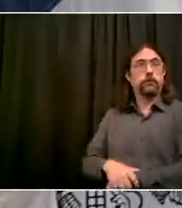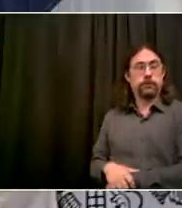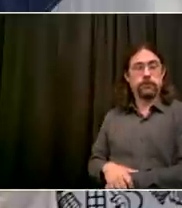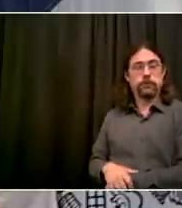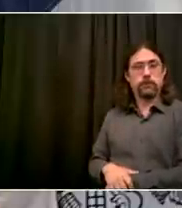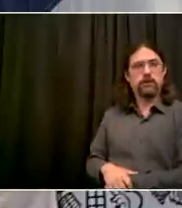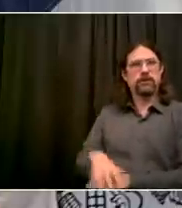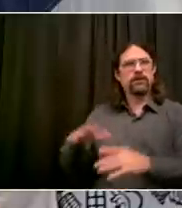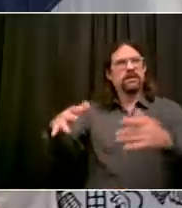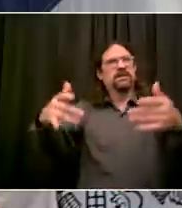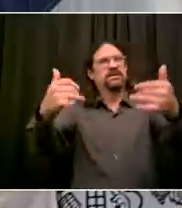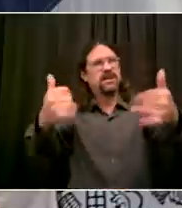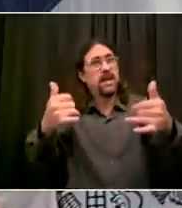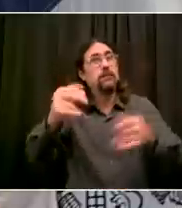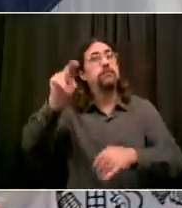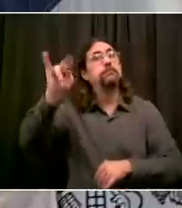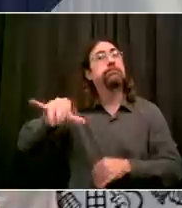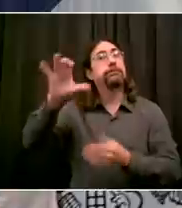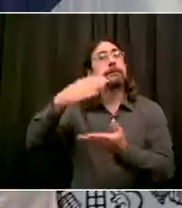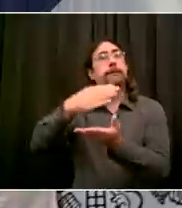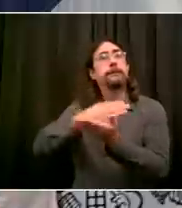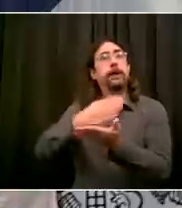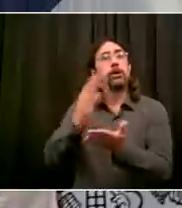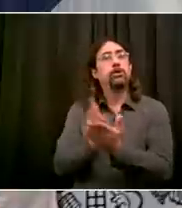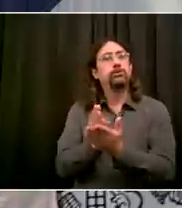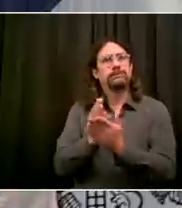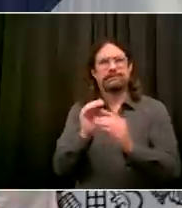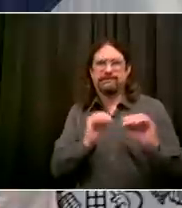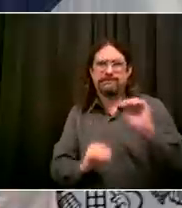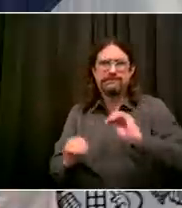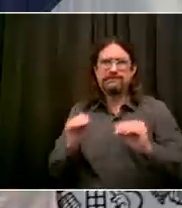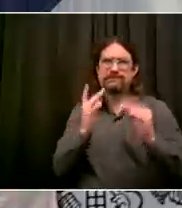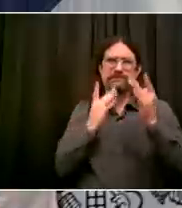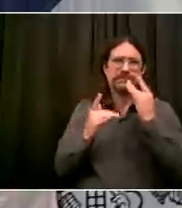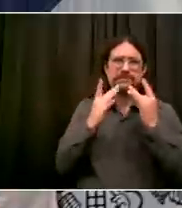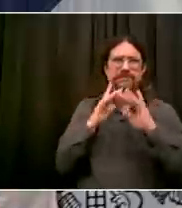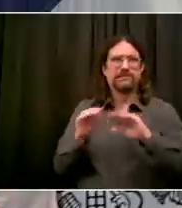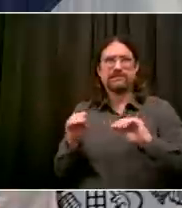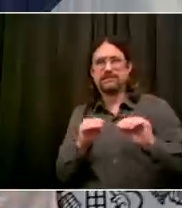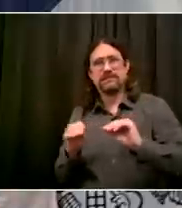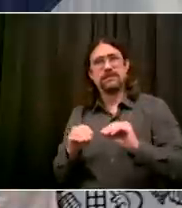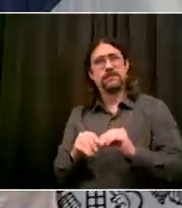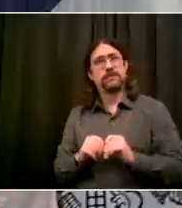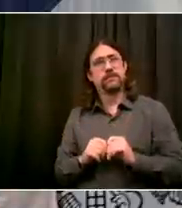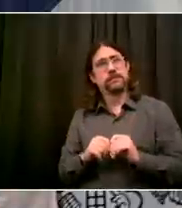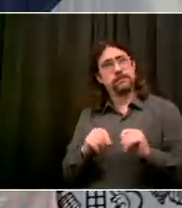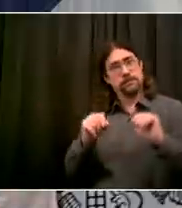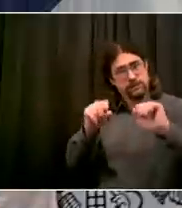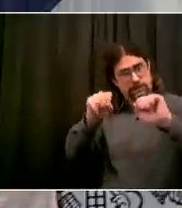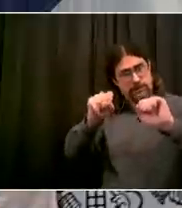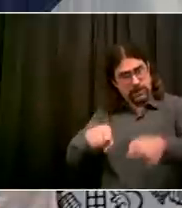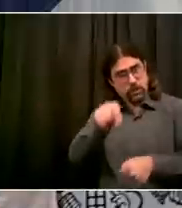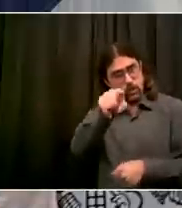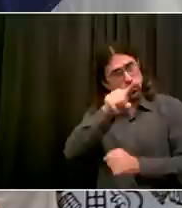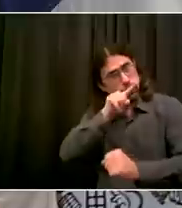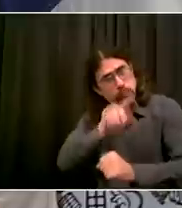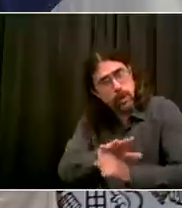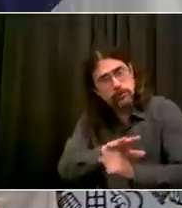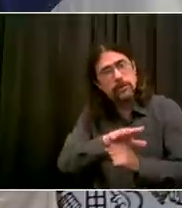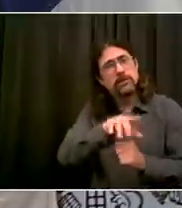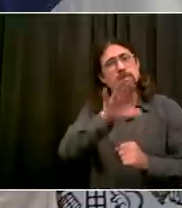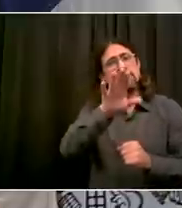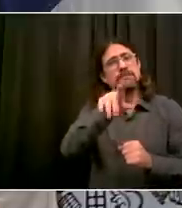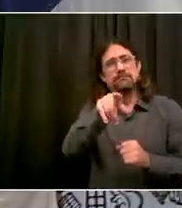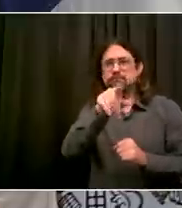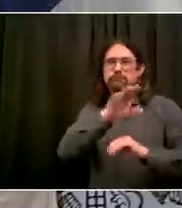address that, different pieces you're raising there. The state has an entirely different structure than we do in terms of the way